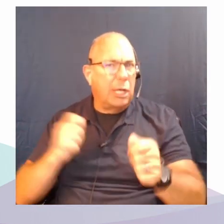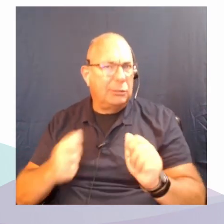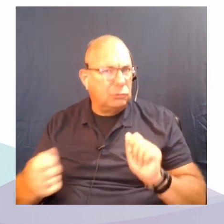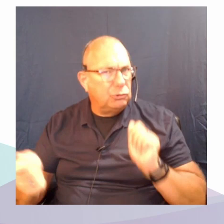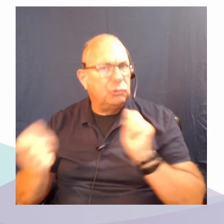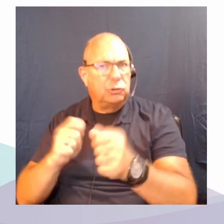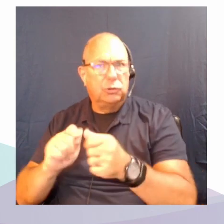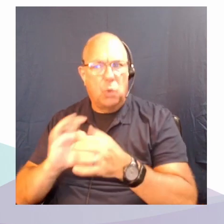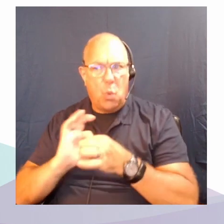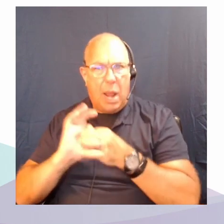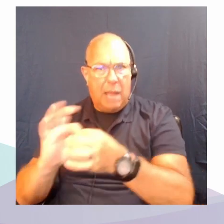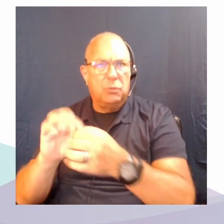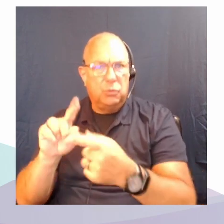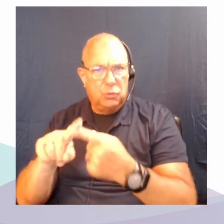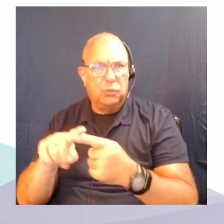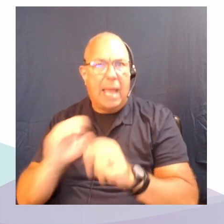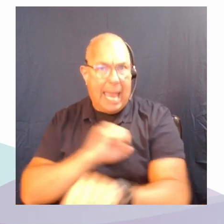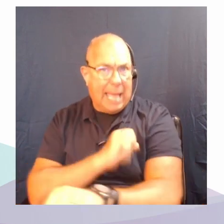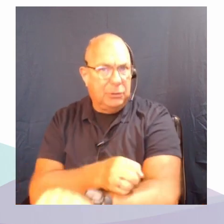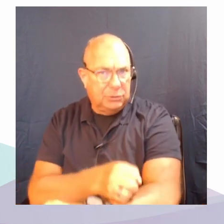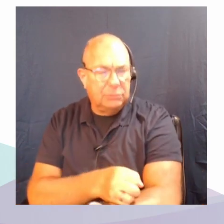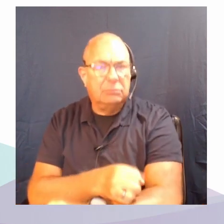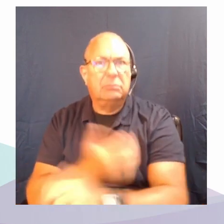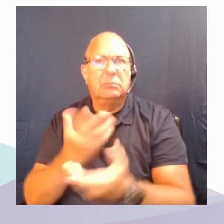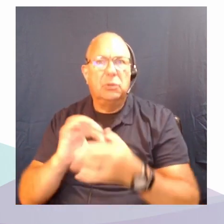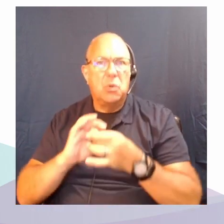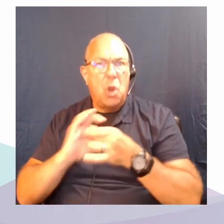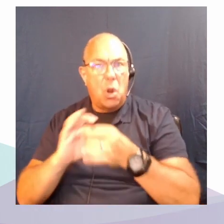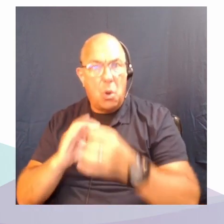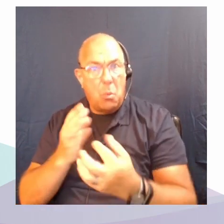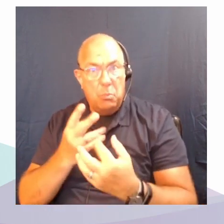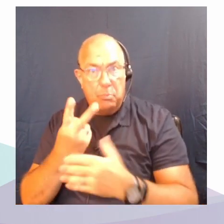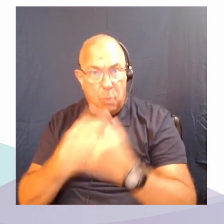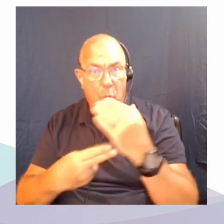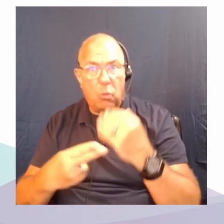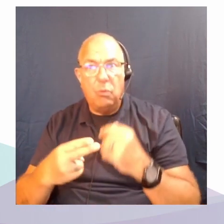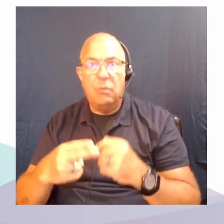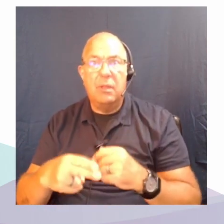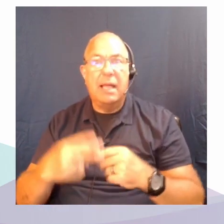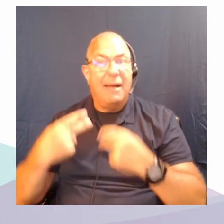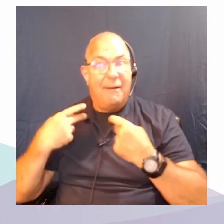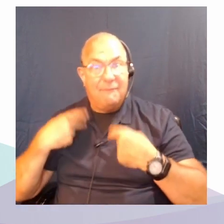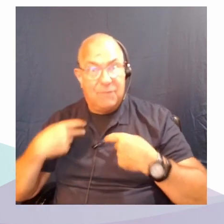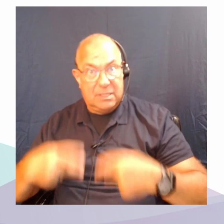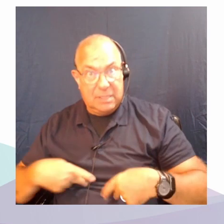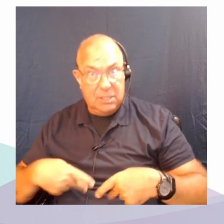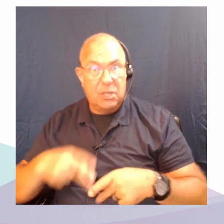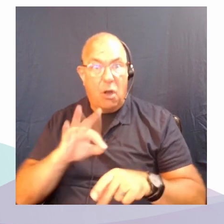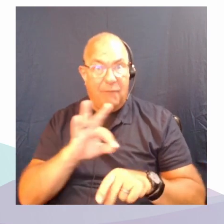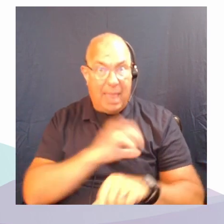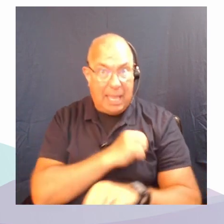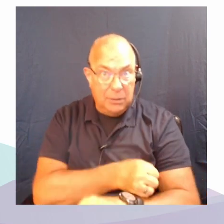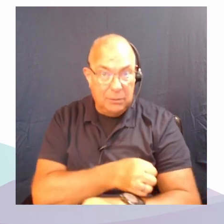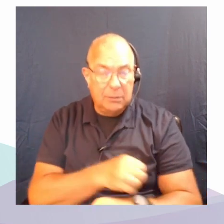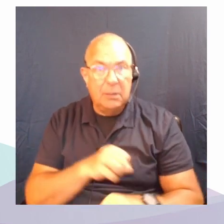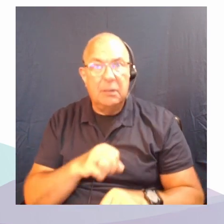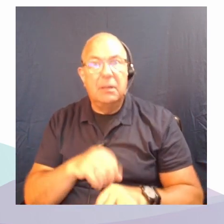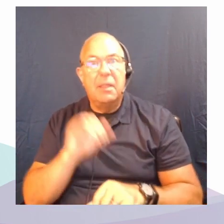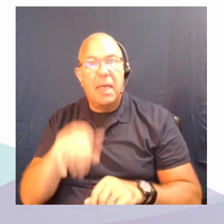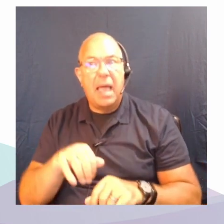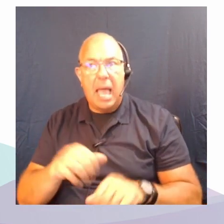energy in relationships both to the physical apparatus of energy the ability of